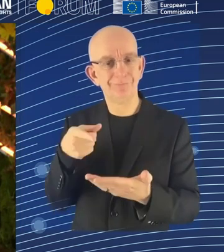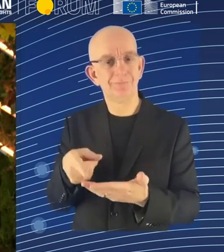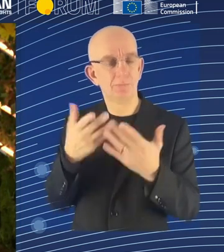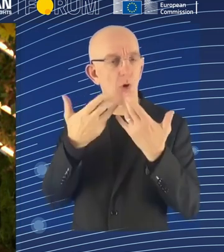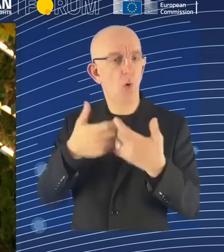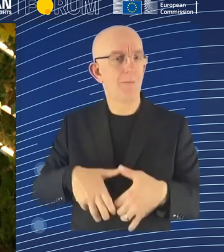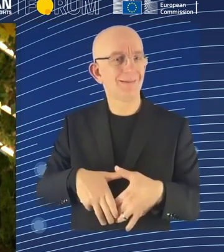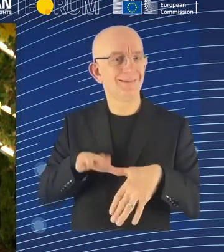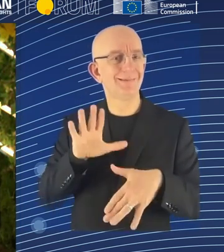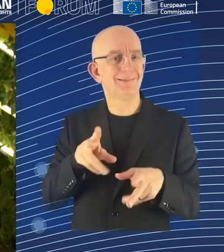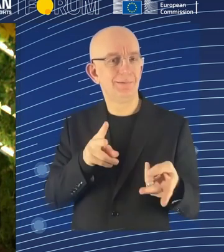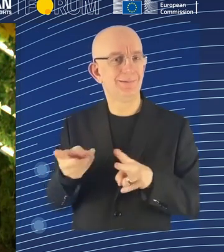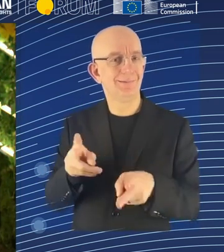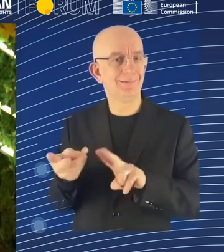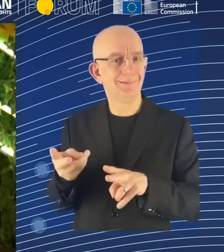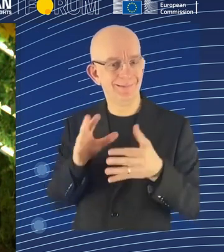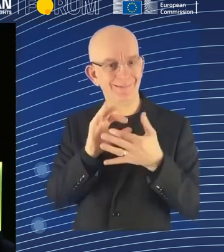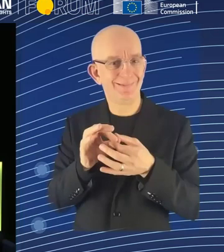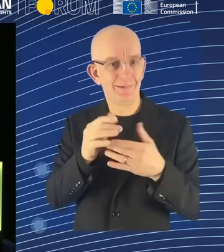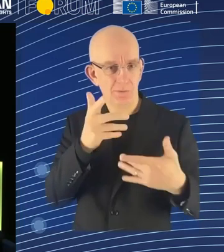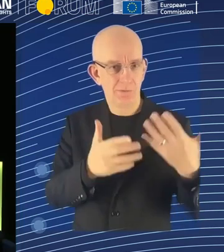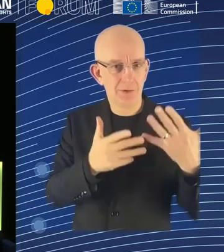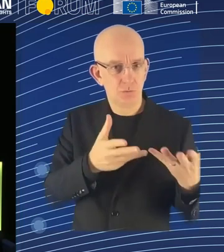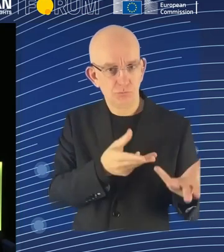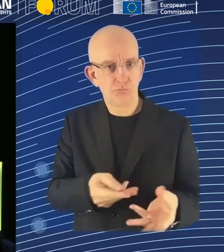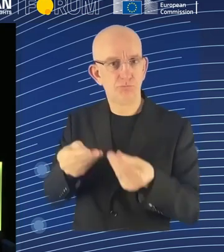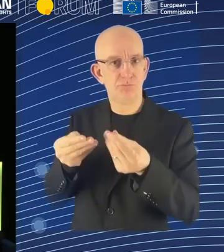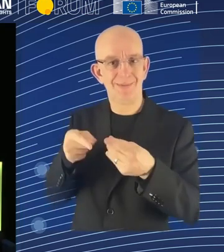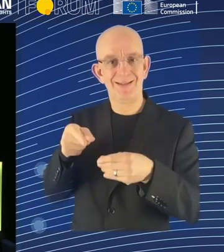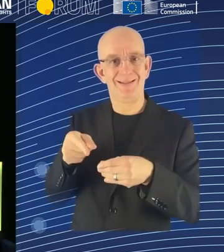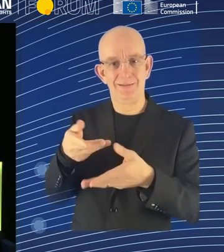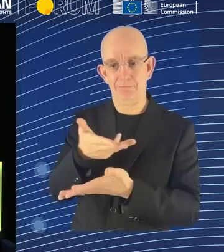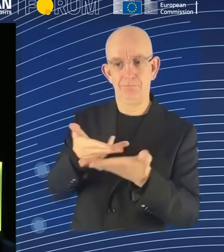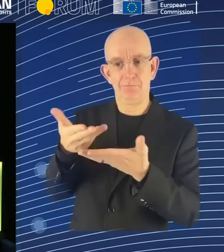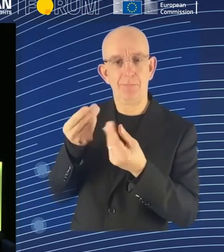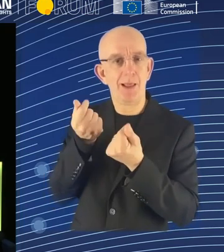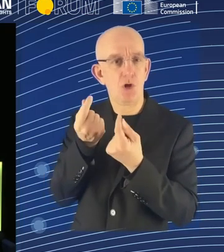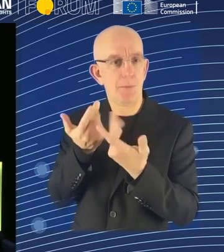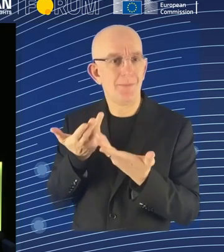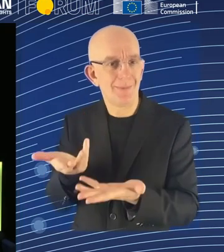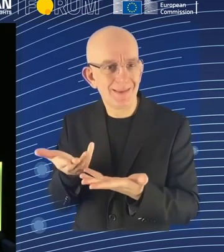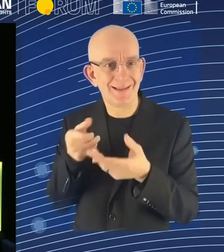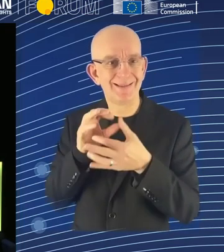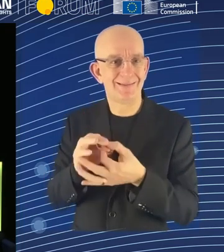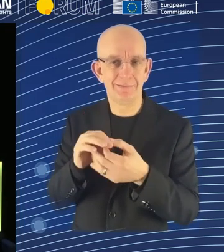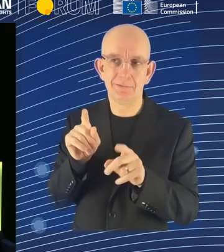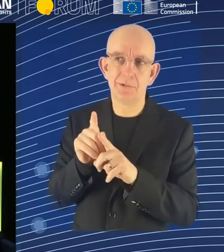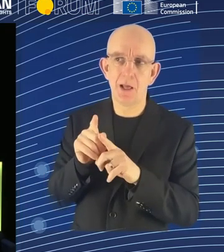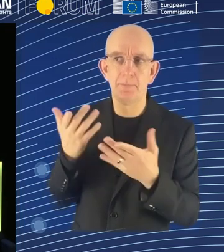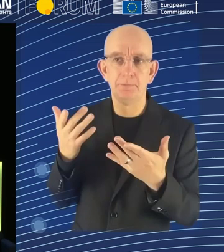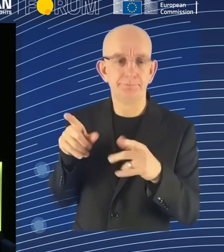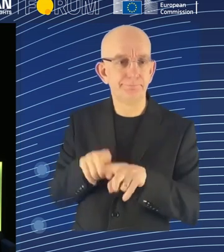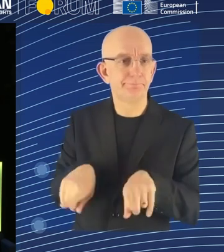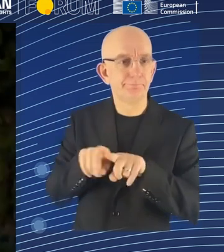places? Yeah, you see what I mean? Yeah, I mean, I think a lot of it is about sort of particularizing what's in the GDPR, because I think, again, what the Platform Work